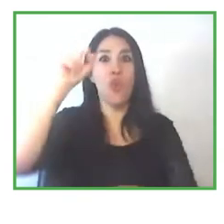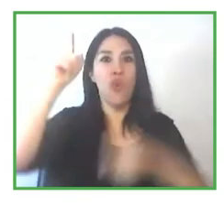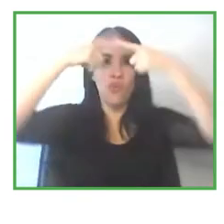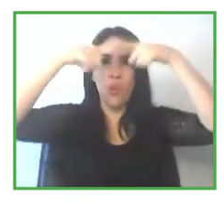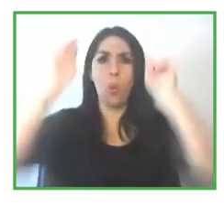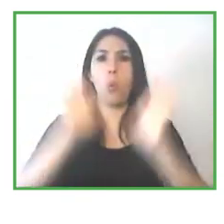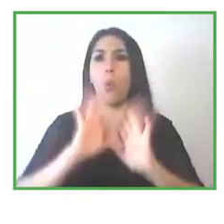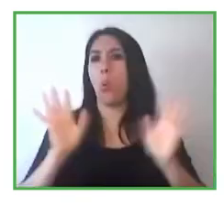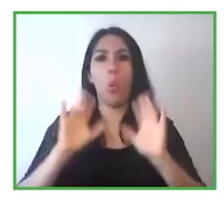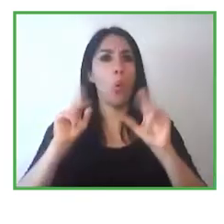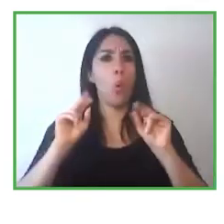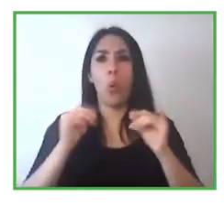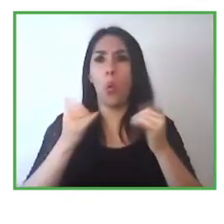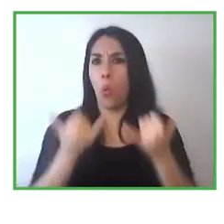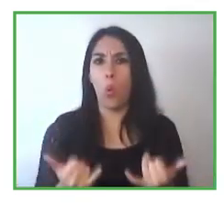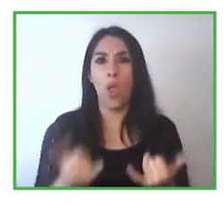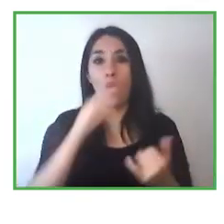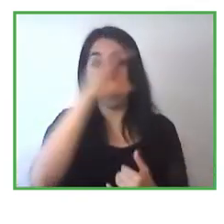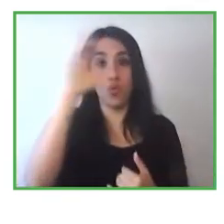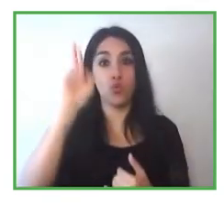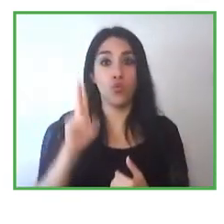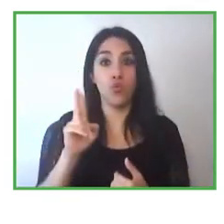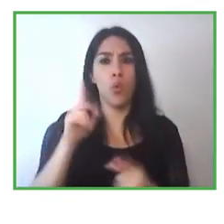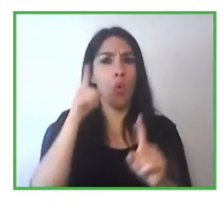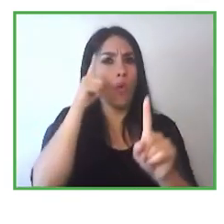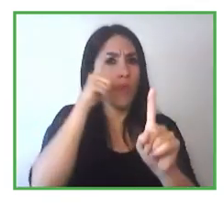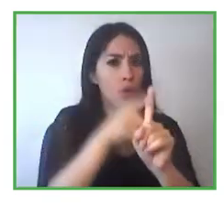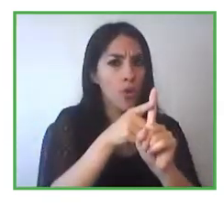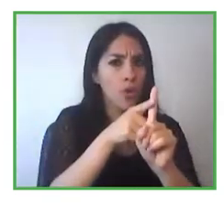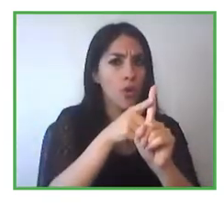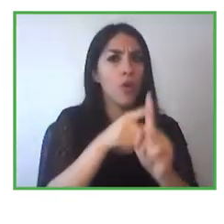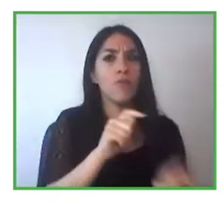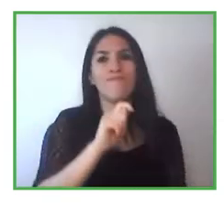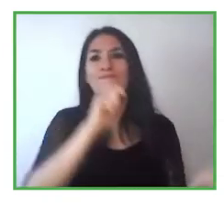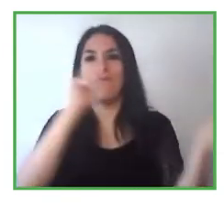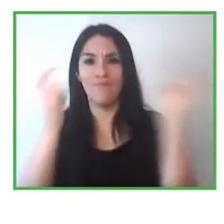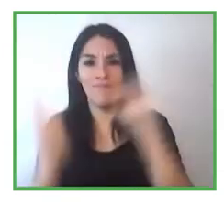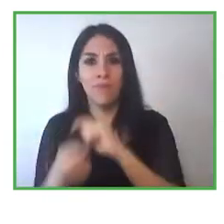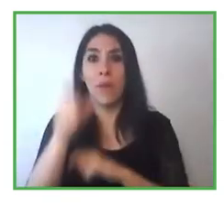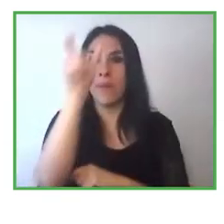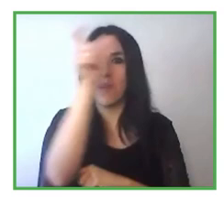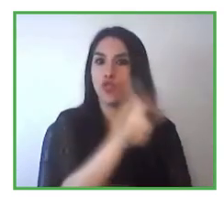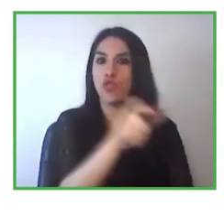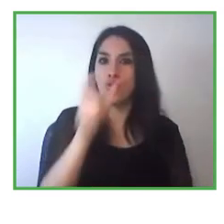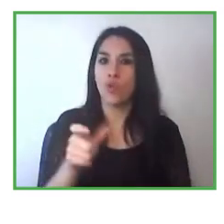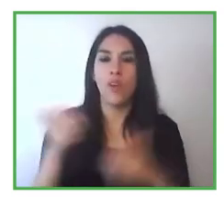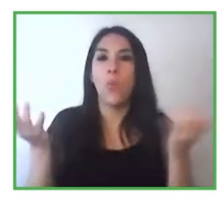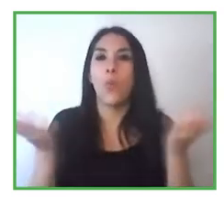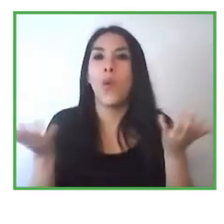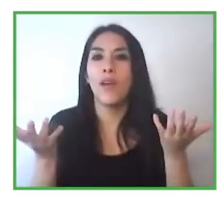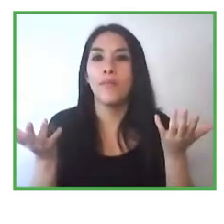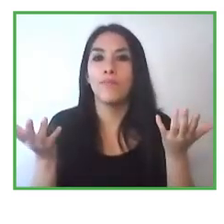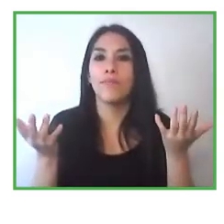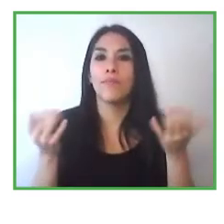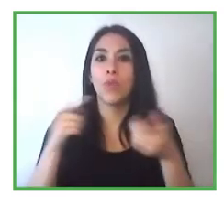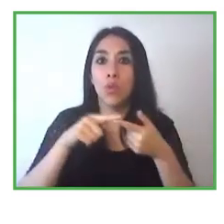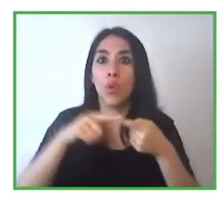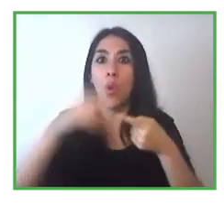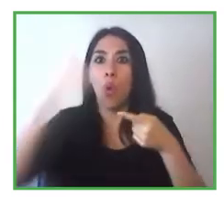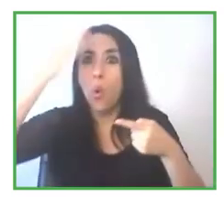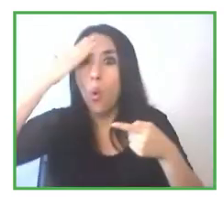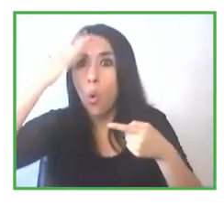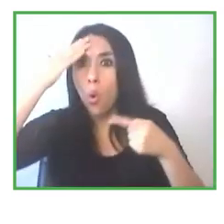they're now emphasizing on what we call soft